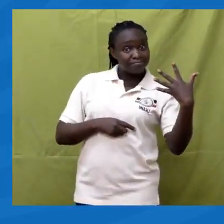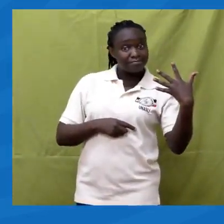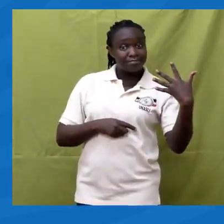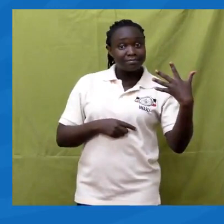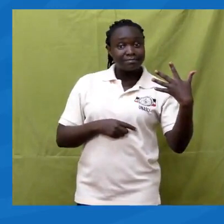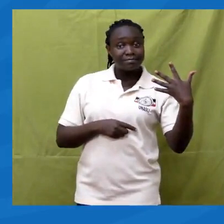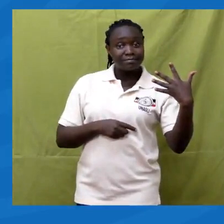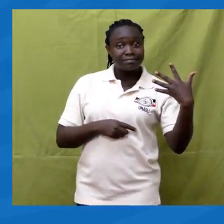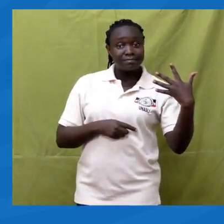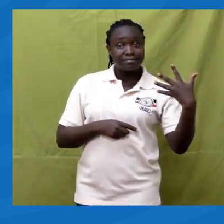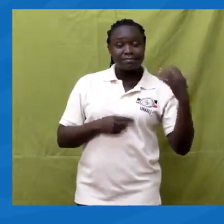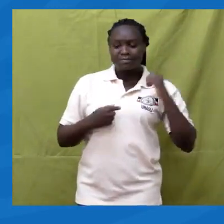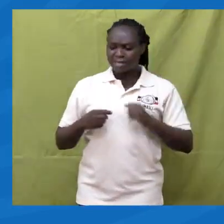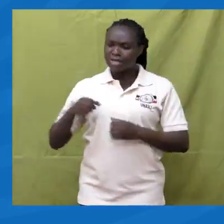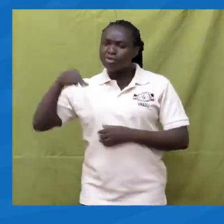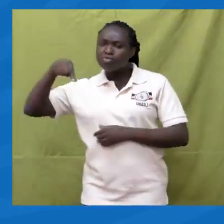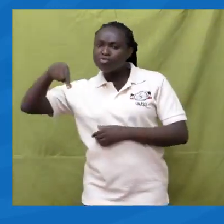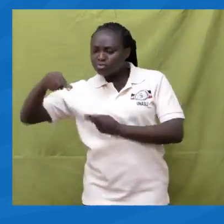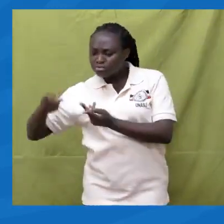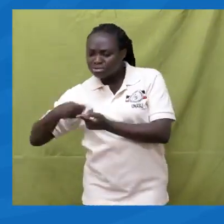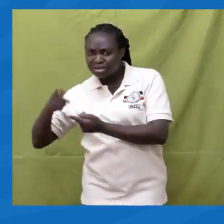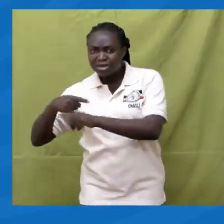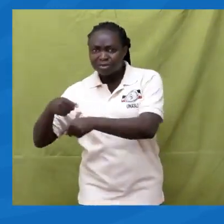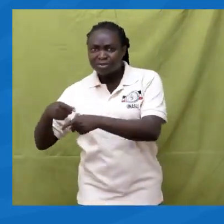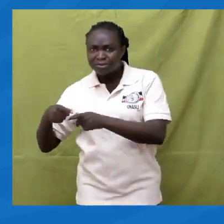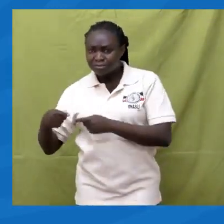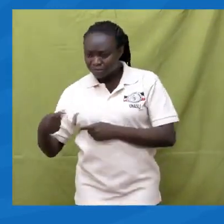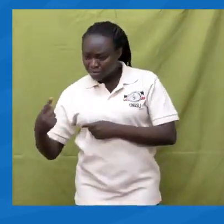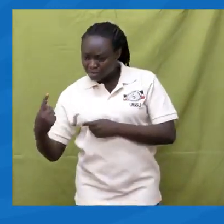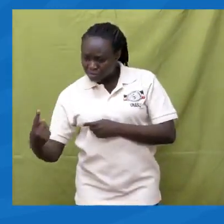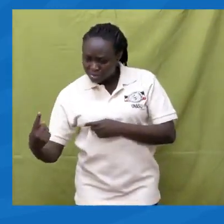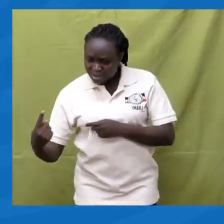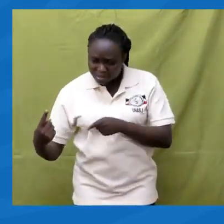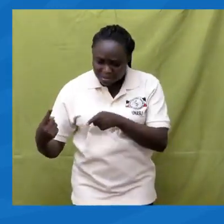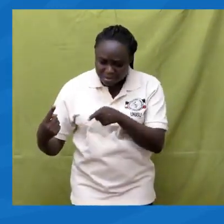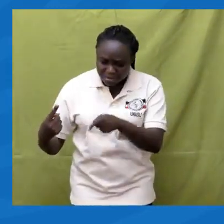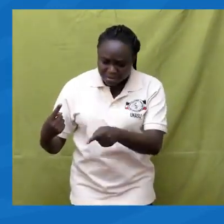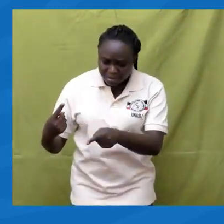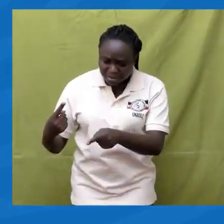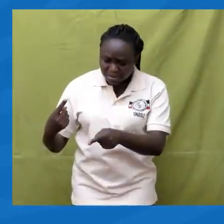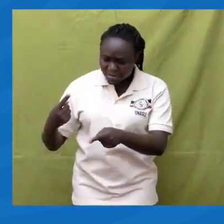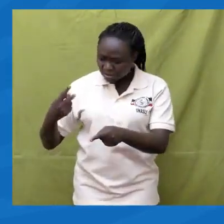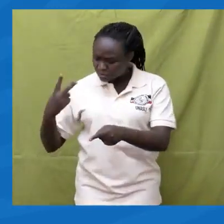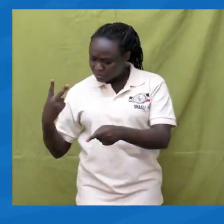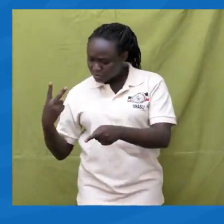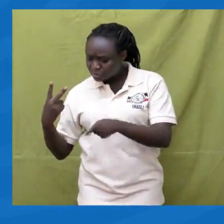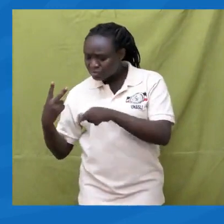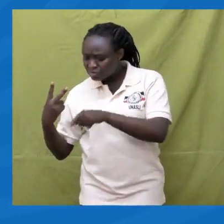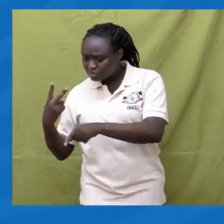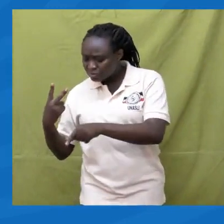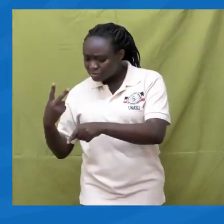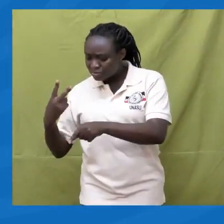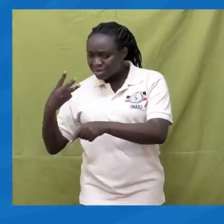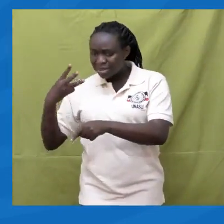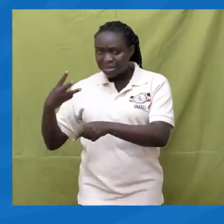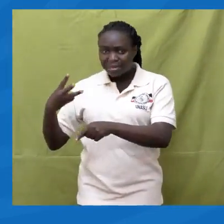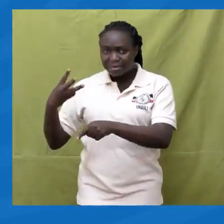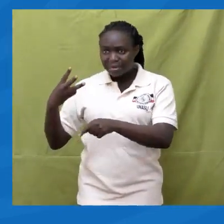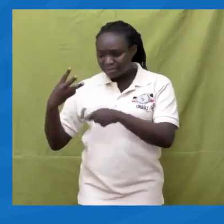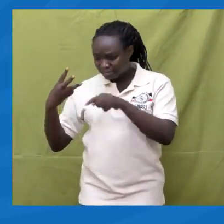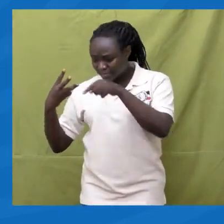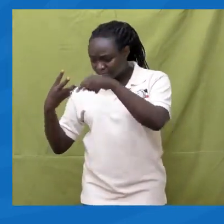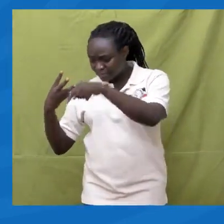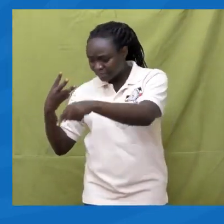And set Q 1 2 3